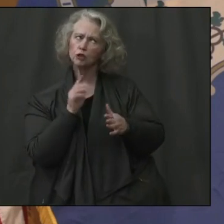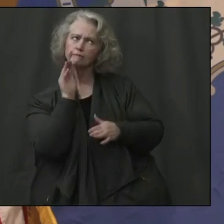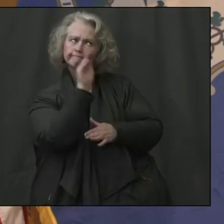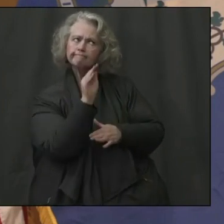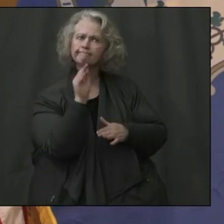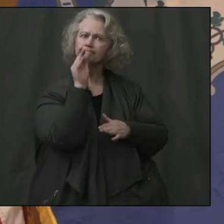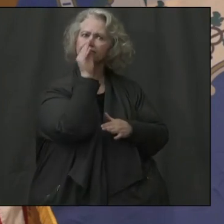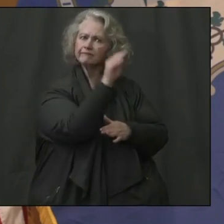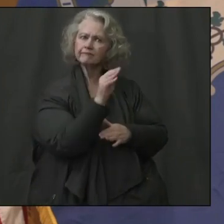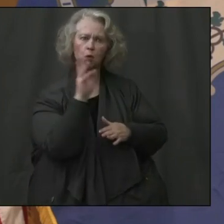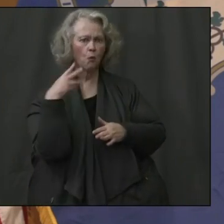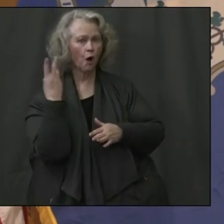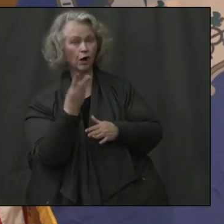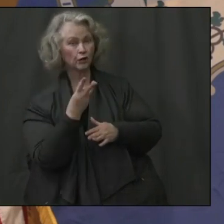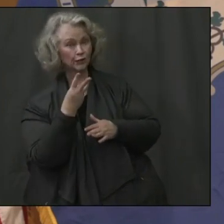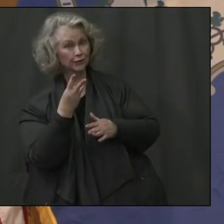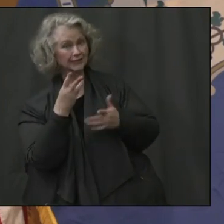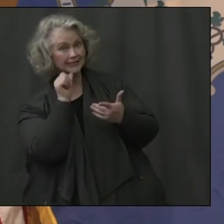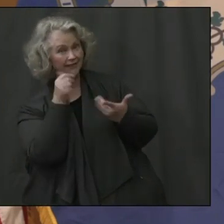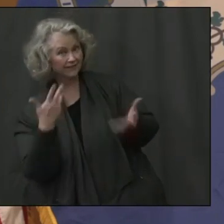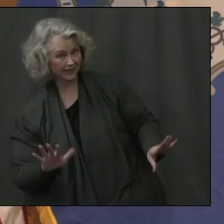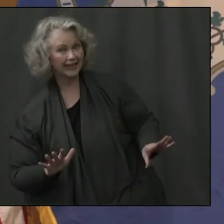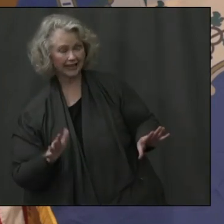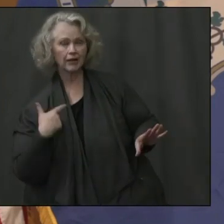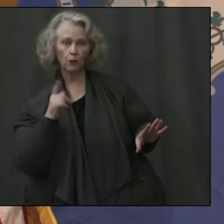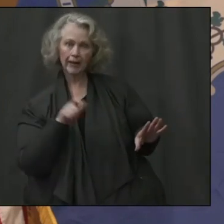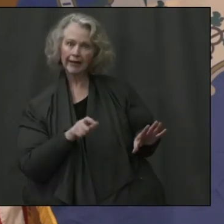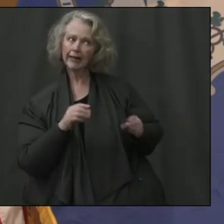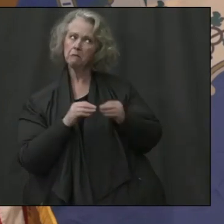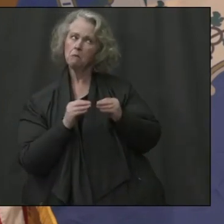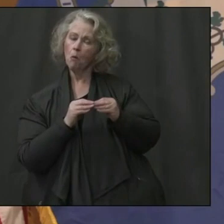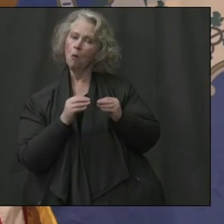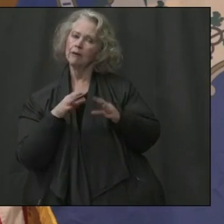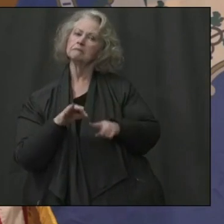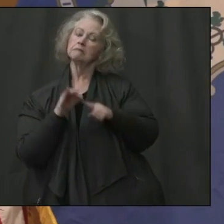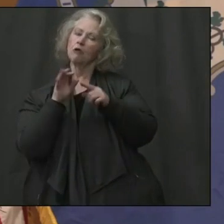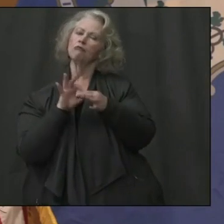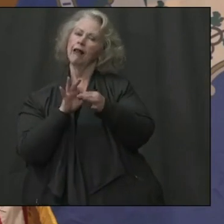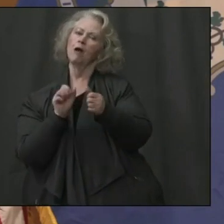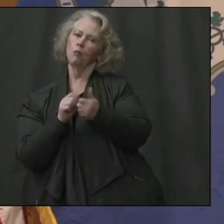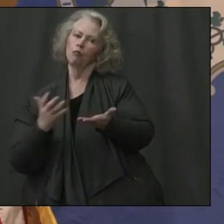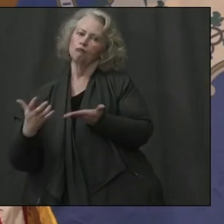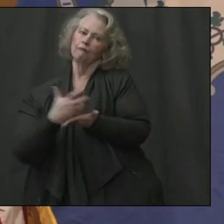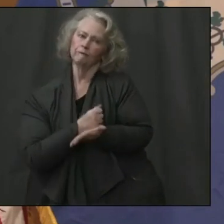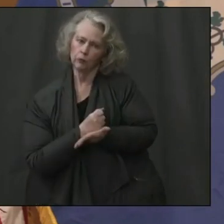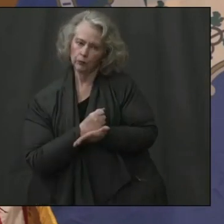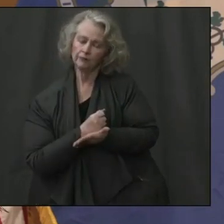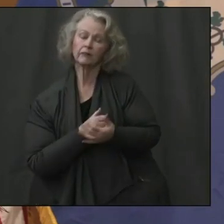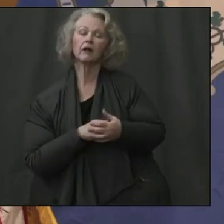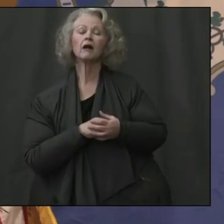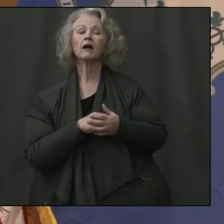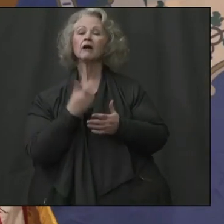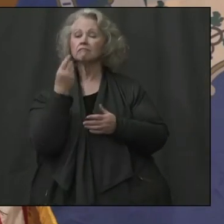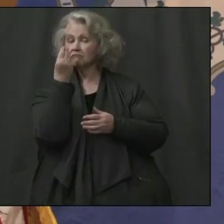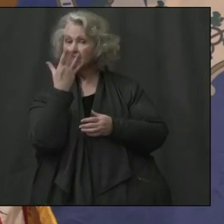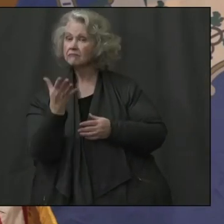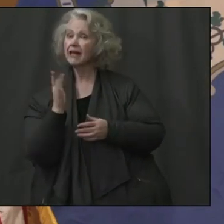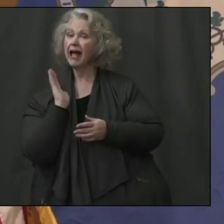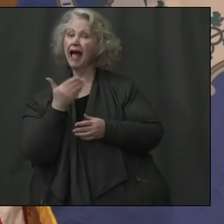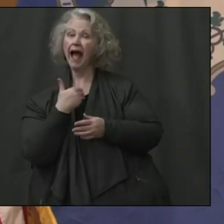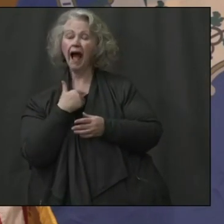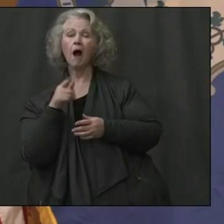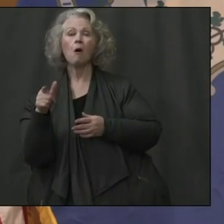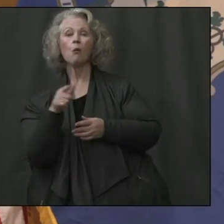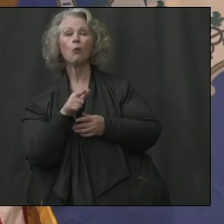Washington that there's still a gaping need with respect to revenue loss. On a positive note for a local municipality, taxes are collected in